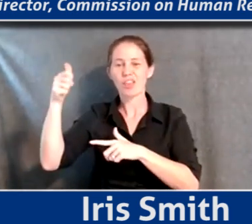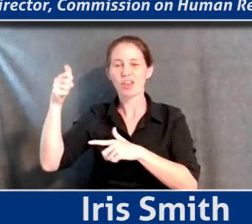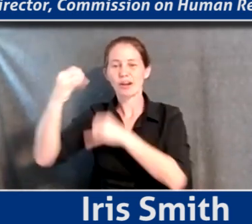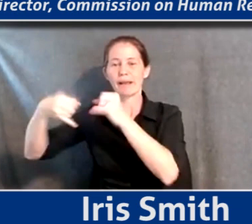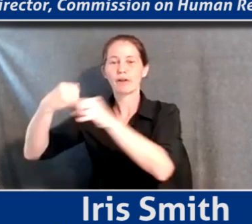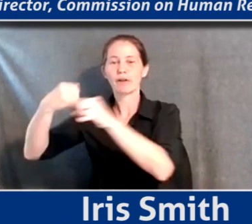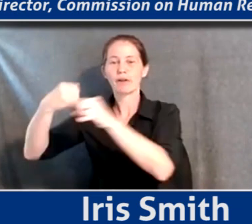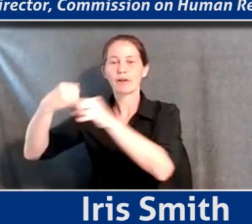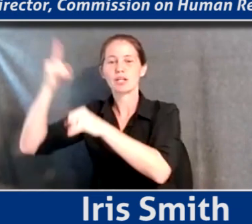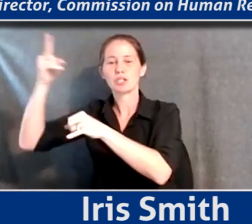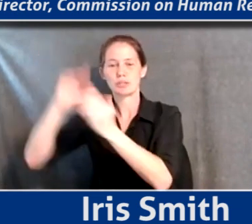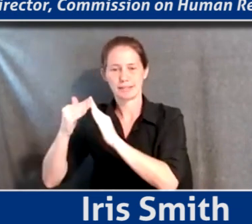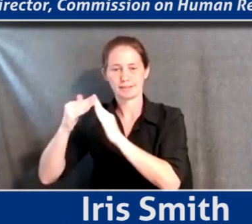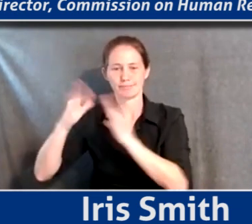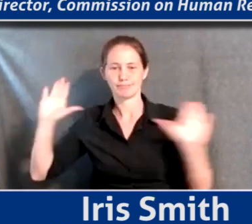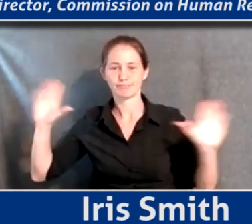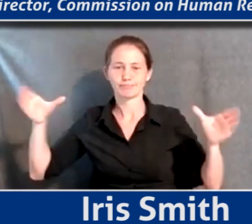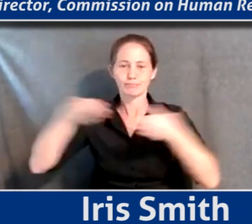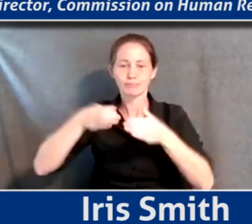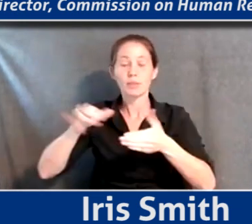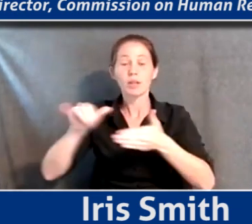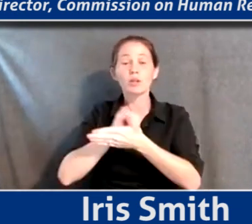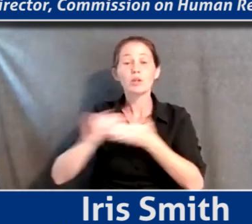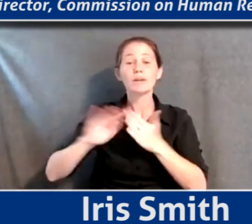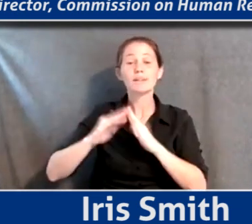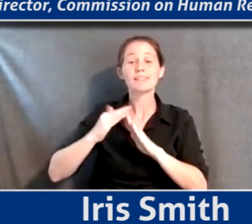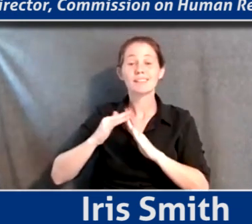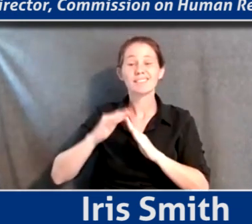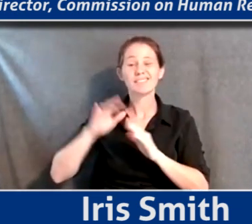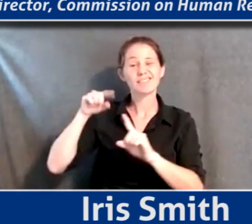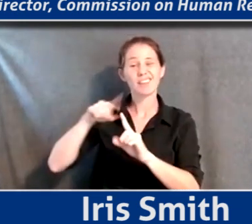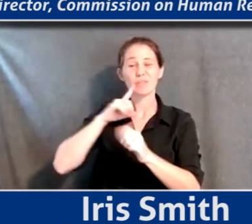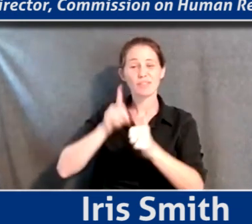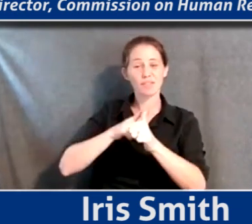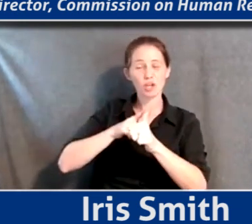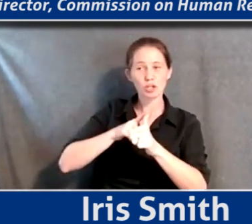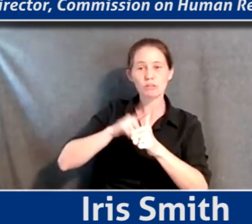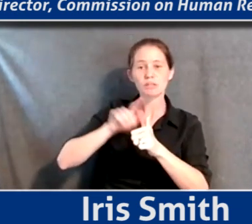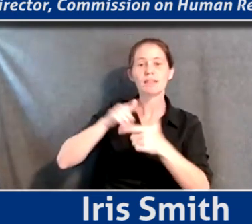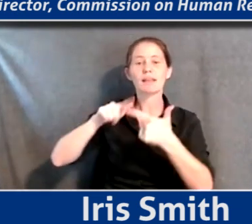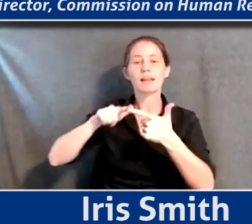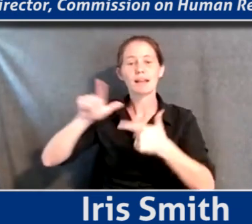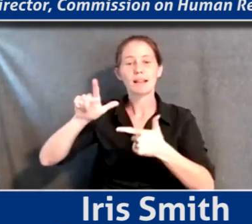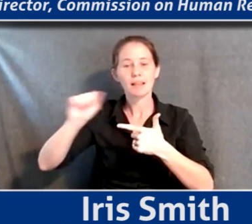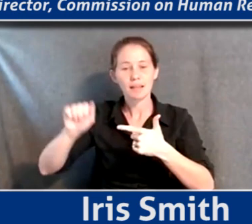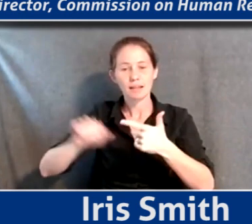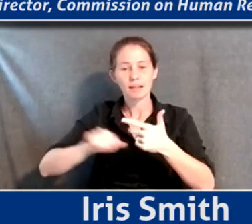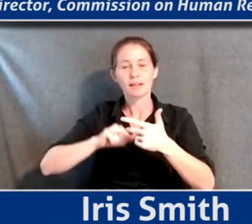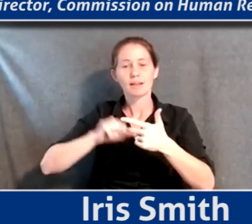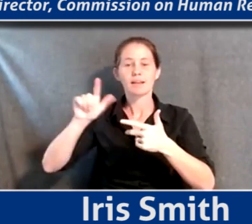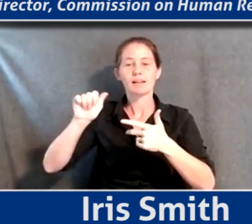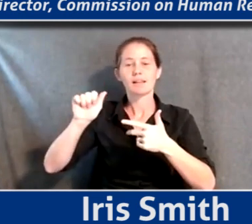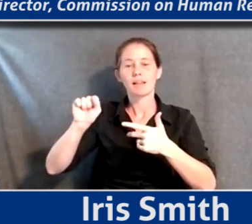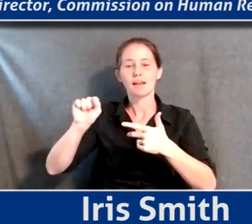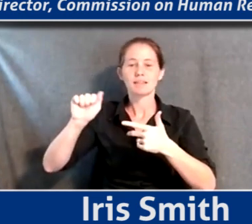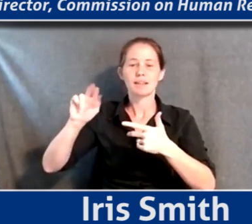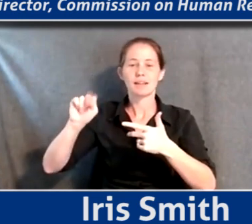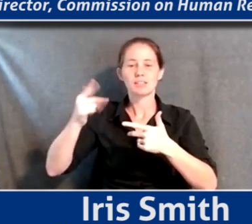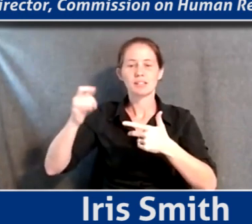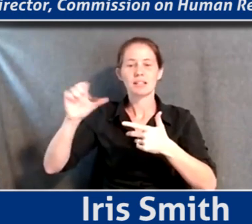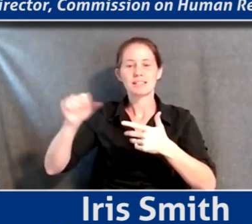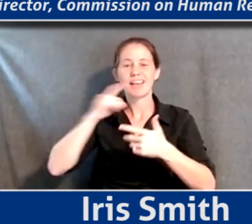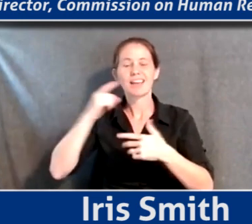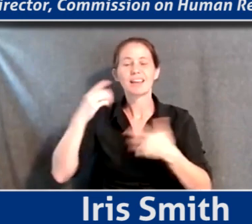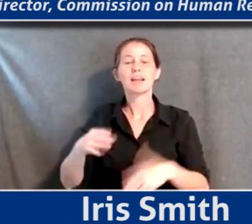cities. And New York City was one of the first, then followed by Los Angeles, in developing what's called a VLR or